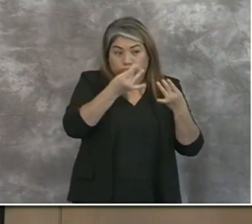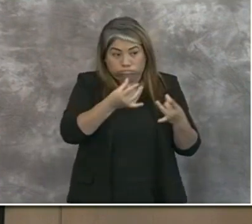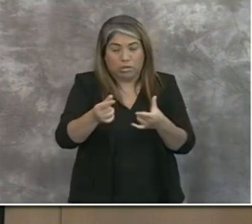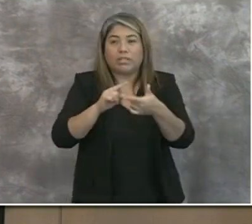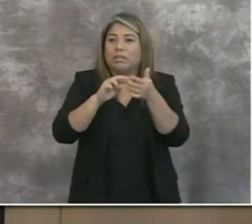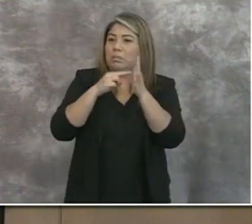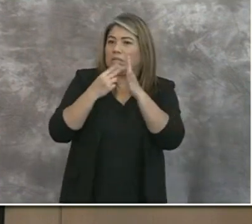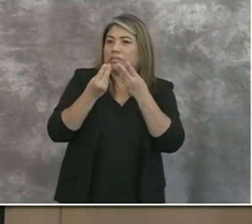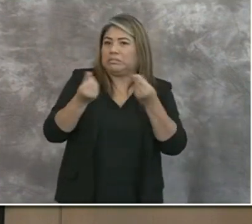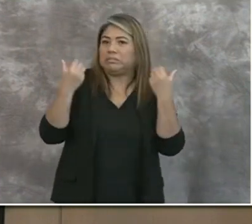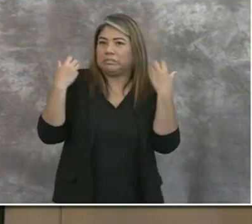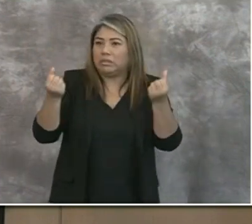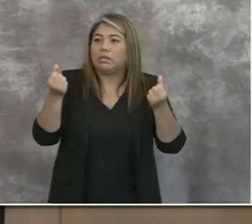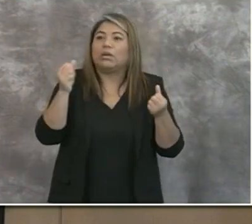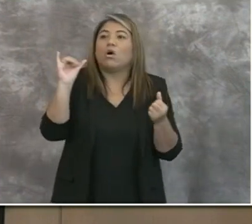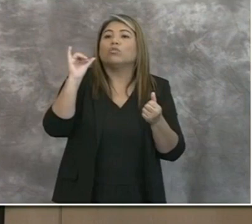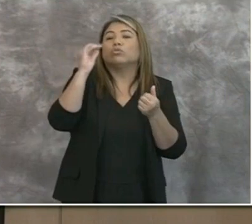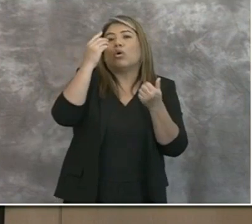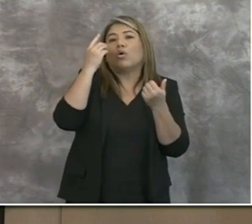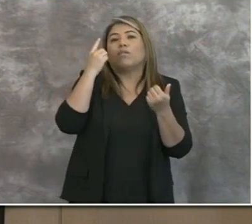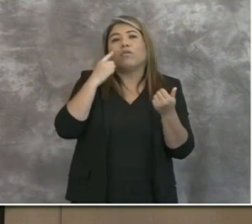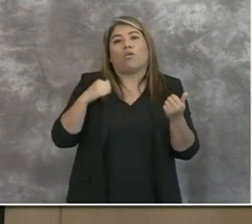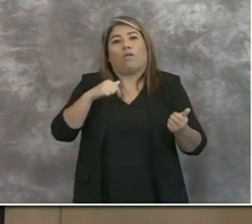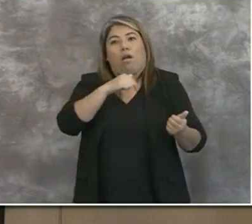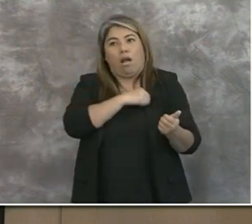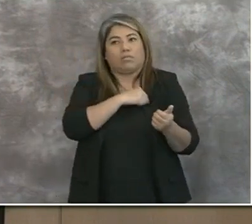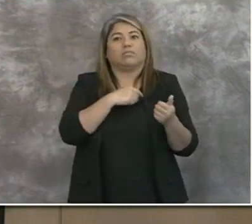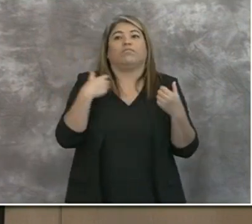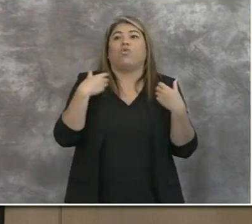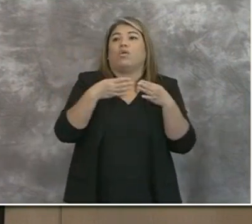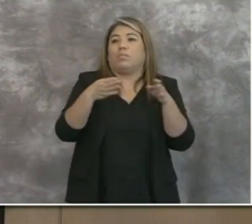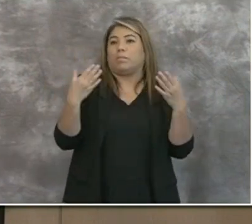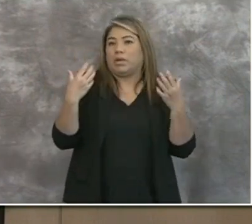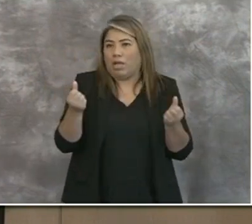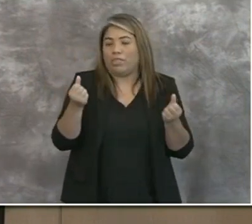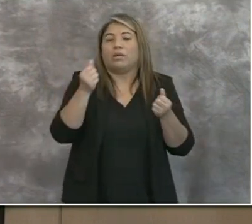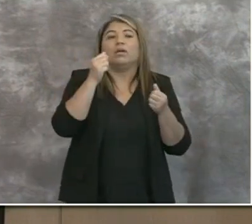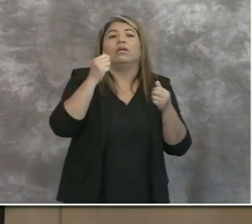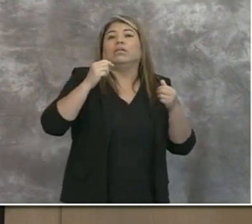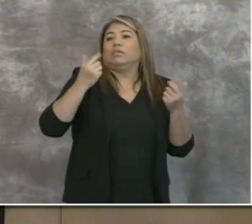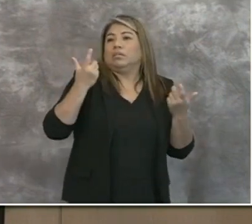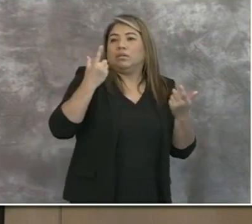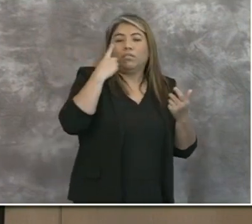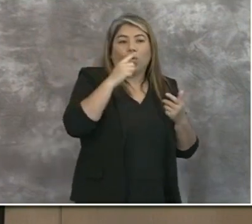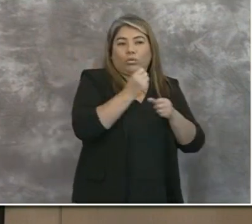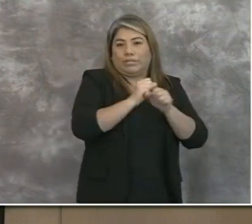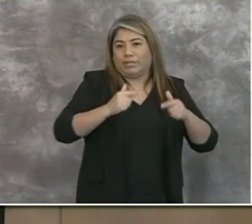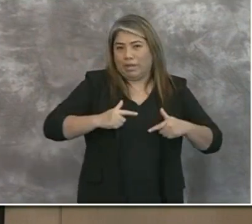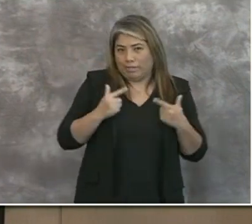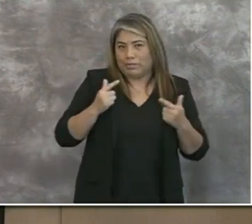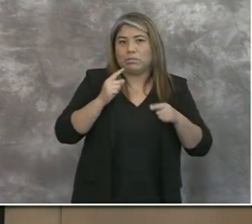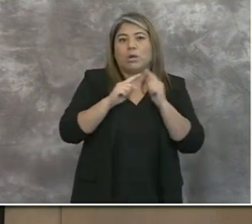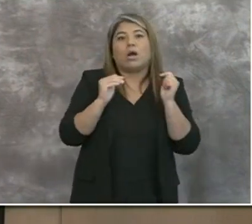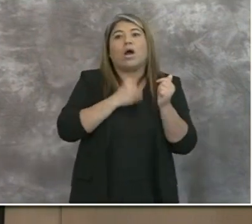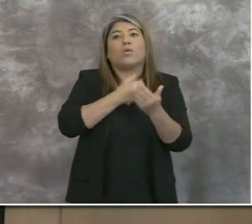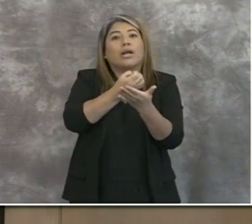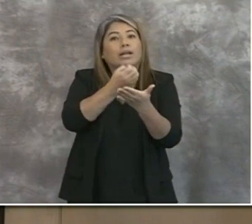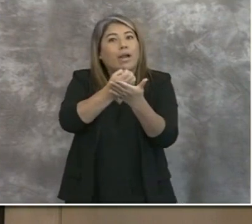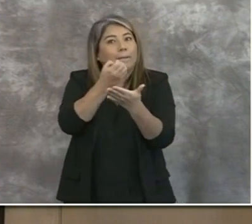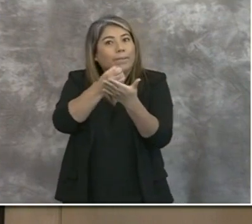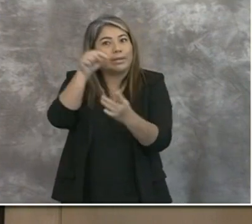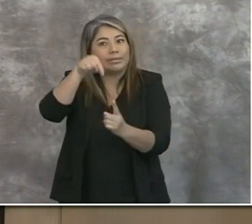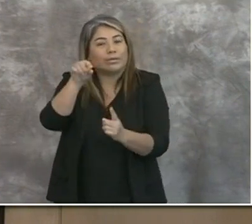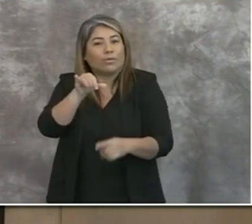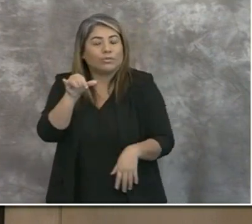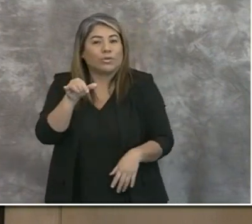continue to reiterate to the public, that's not only in our public health interest, in terms of saving lives and protecting our health care system capacity, that is in our economic interest.